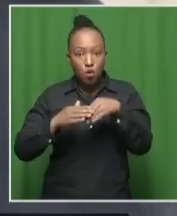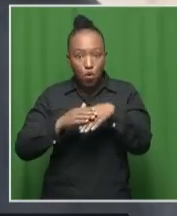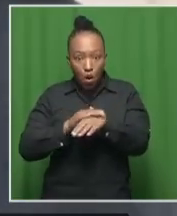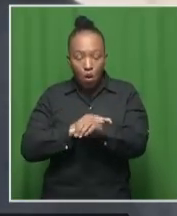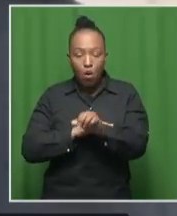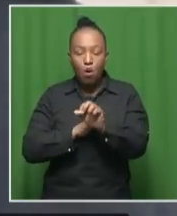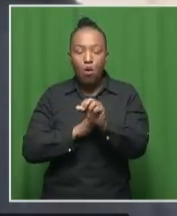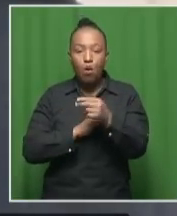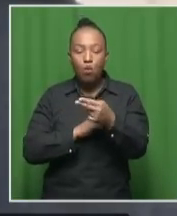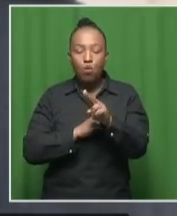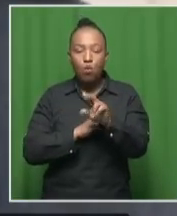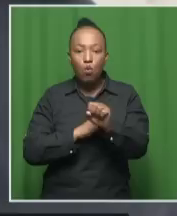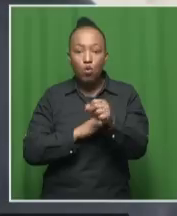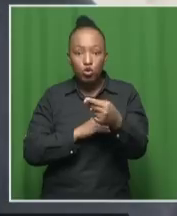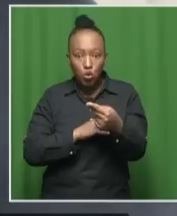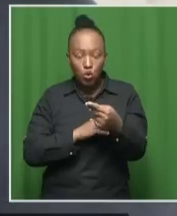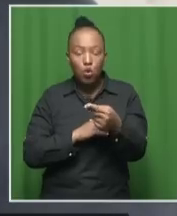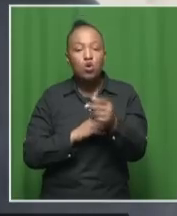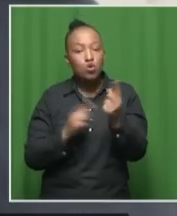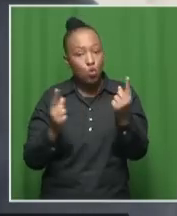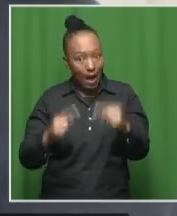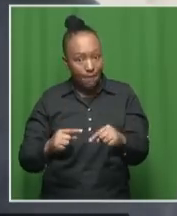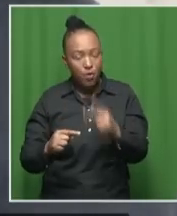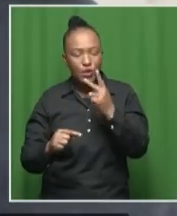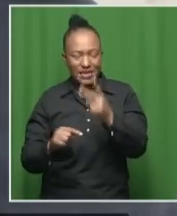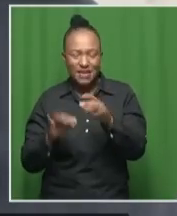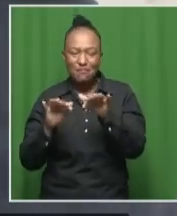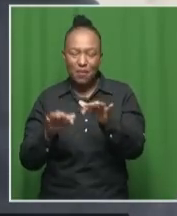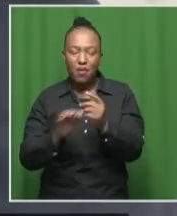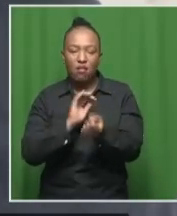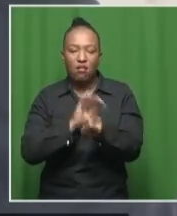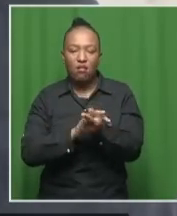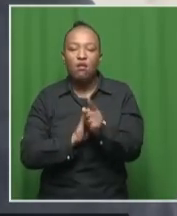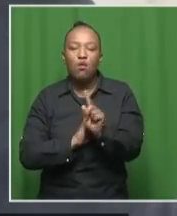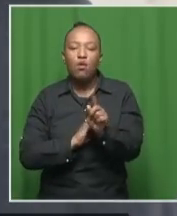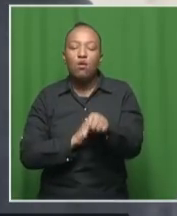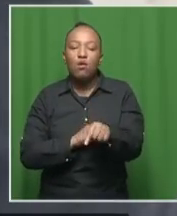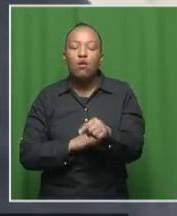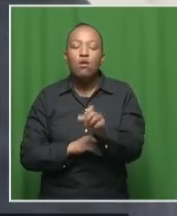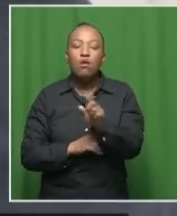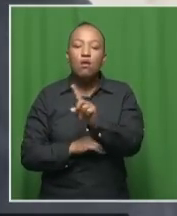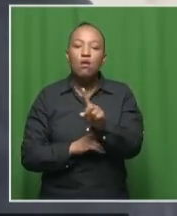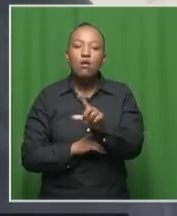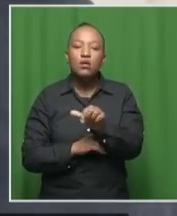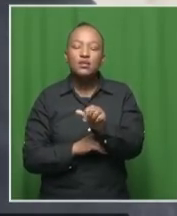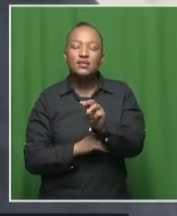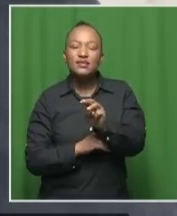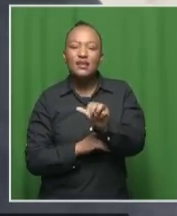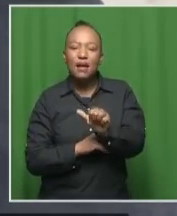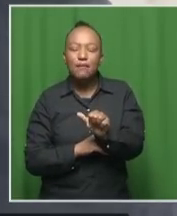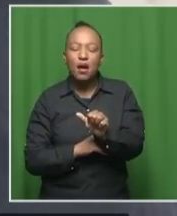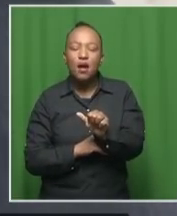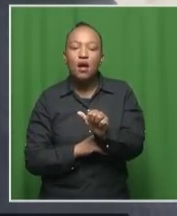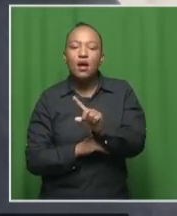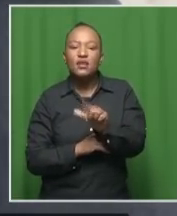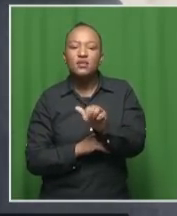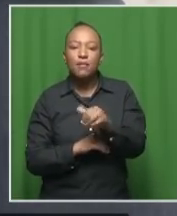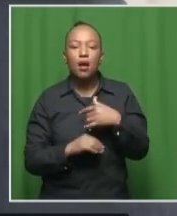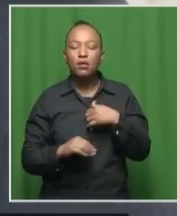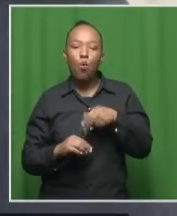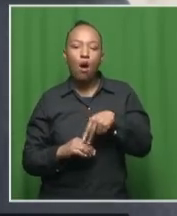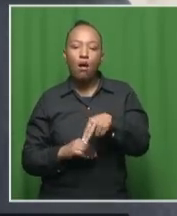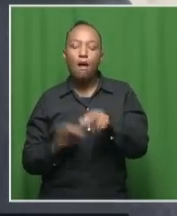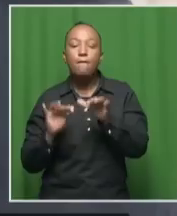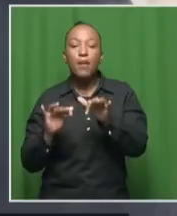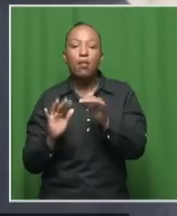Osho then you'll see who's walking around there. Zamas, Zamas, Zamampilo people, they are walking the streets of Osho like they love in Osho. The people of